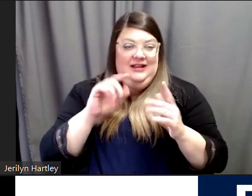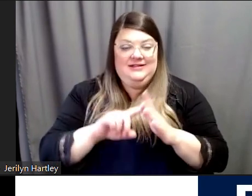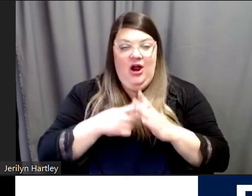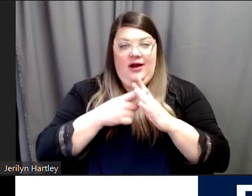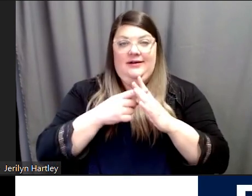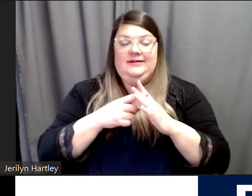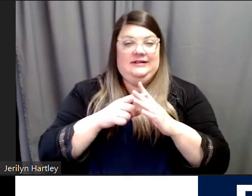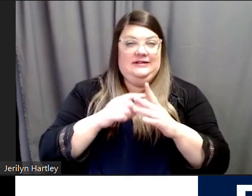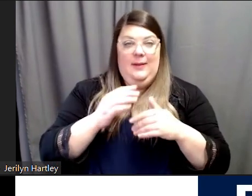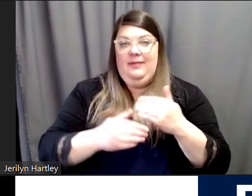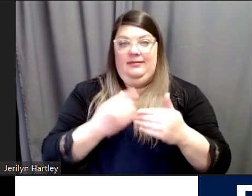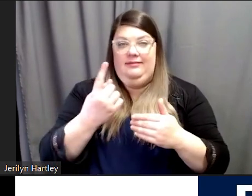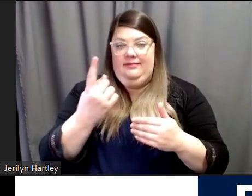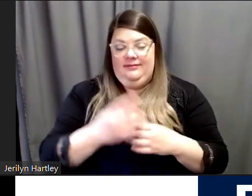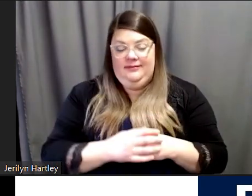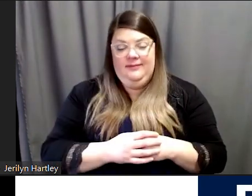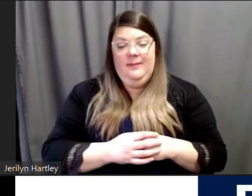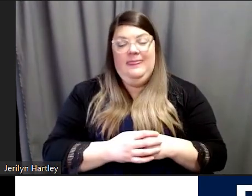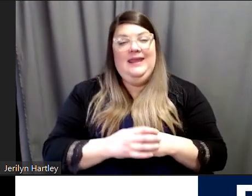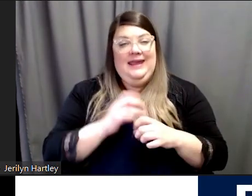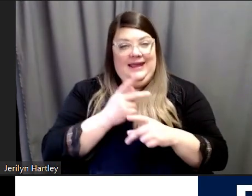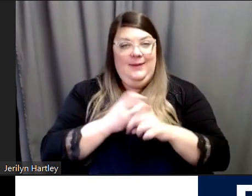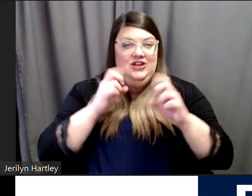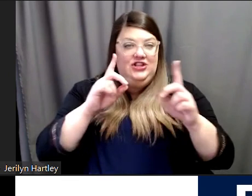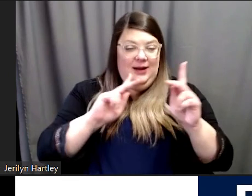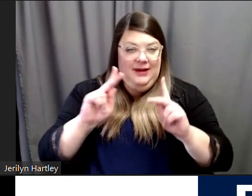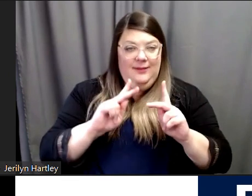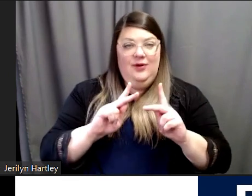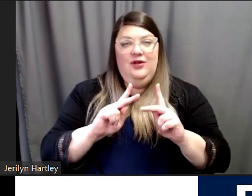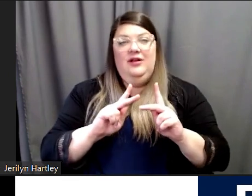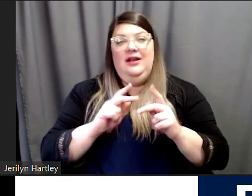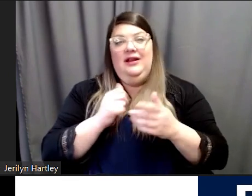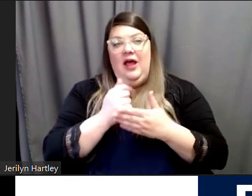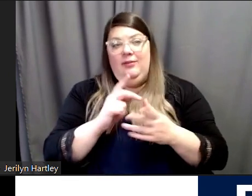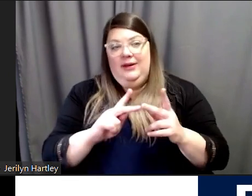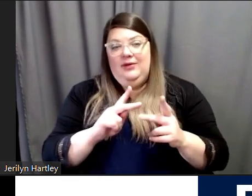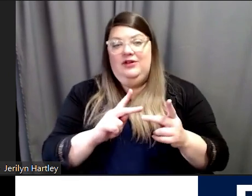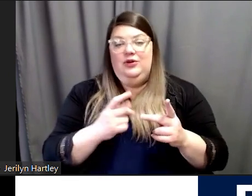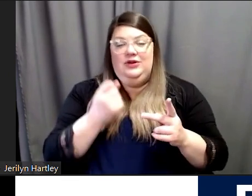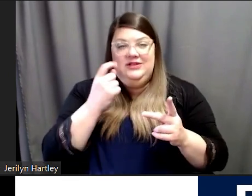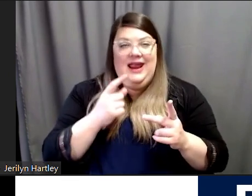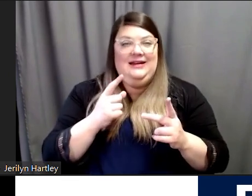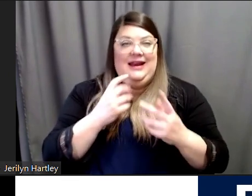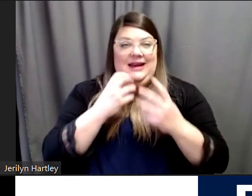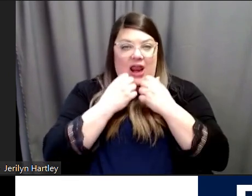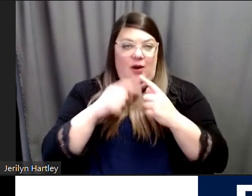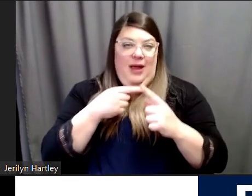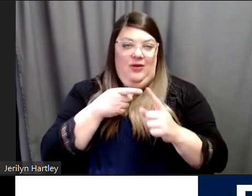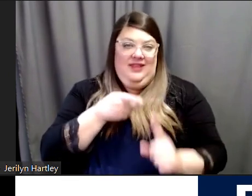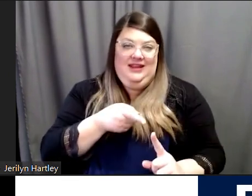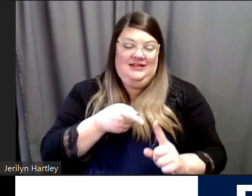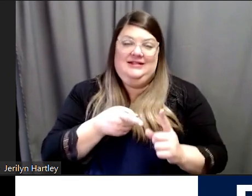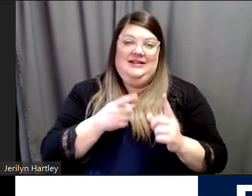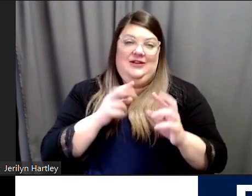get, keep educating people on this, get people to care about this, and then hopefully get some movement. So I don't